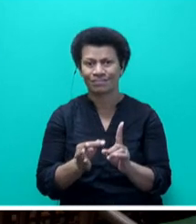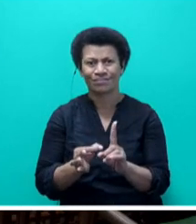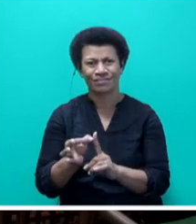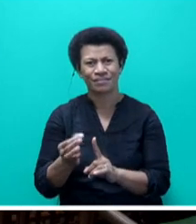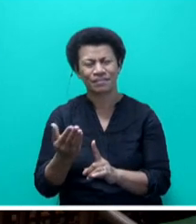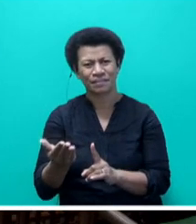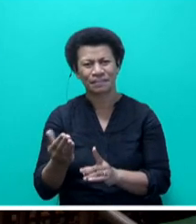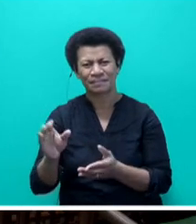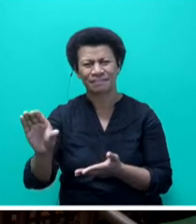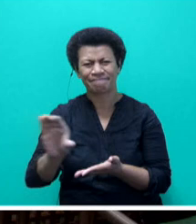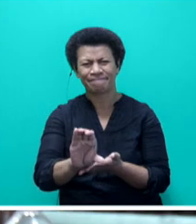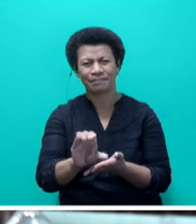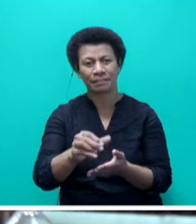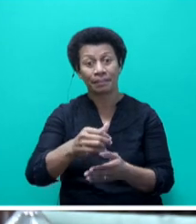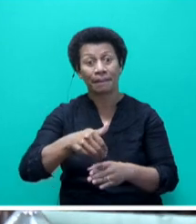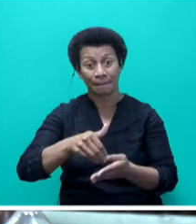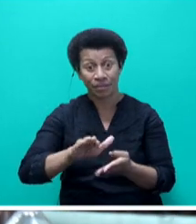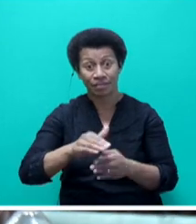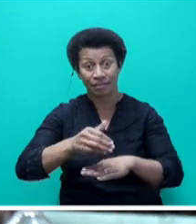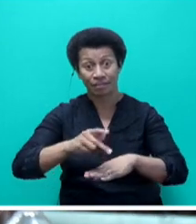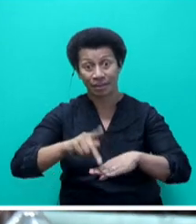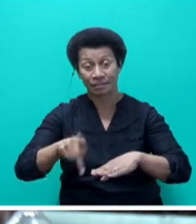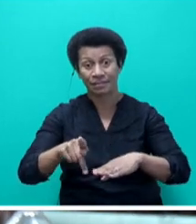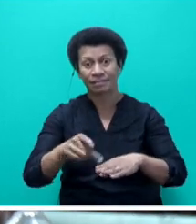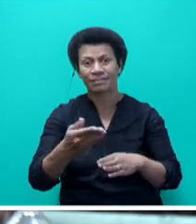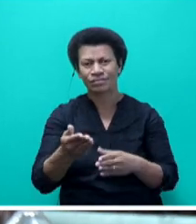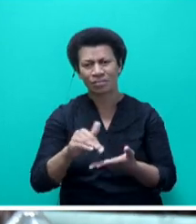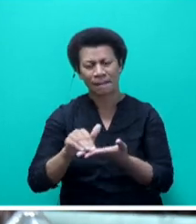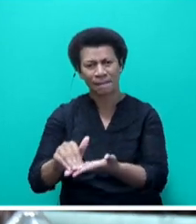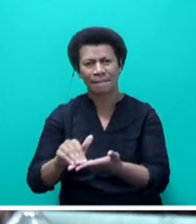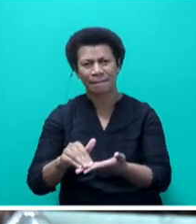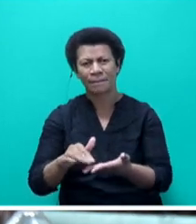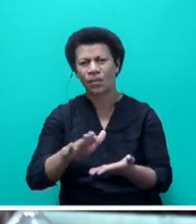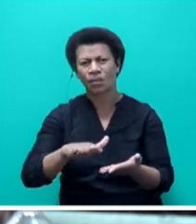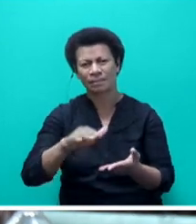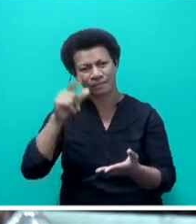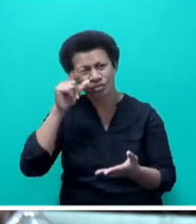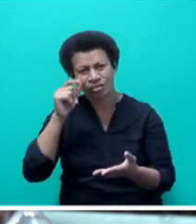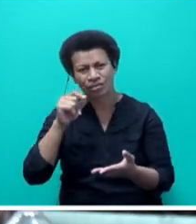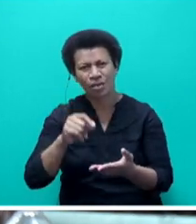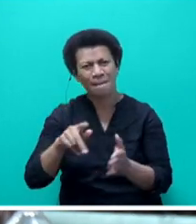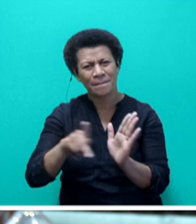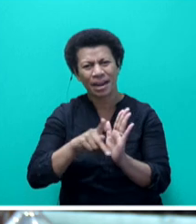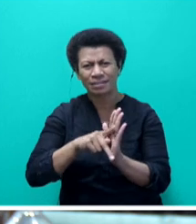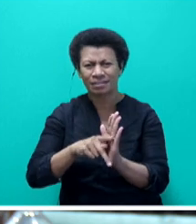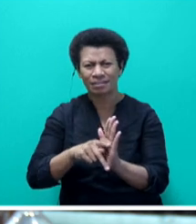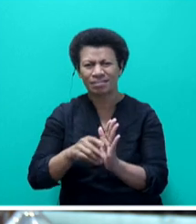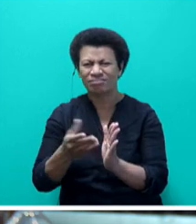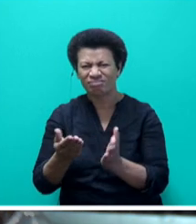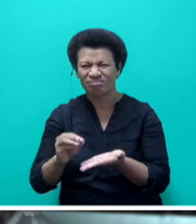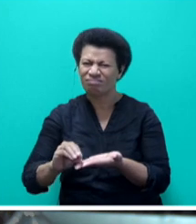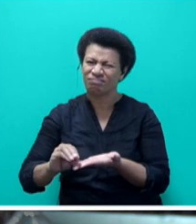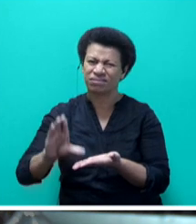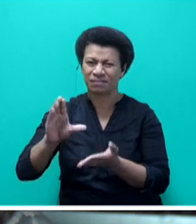we had allocated $60 million to shield the most vulnerable Fijians from the rapid price increases, including certain commodities, for